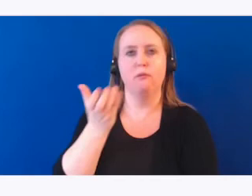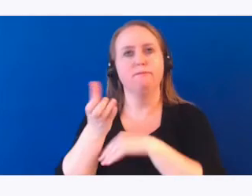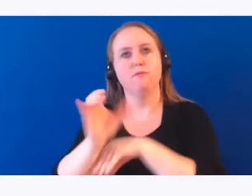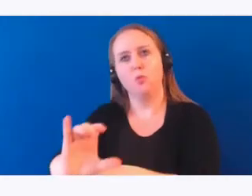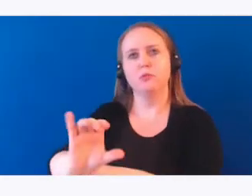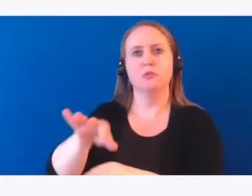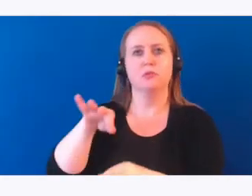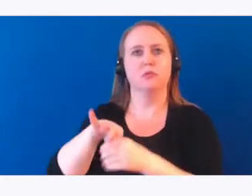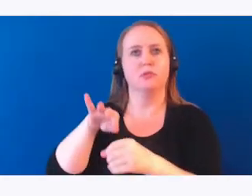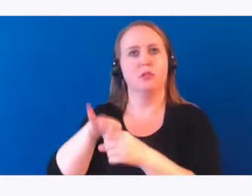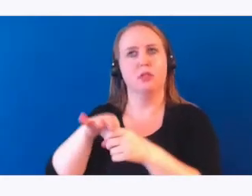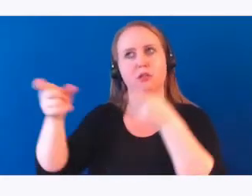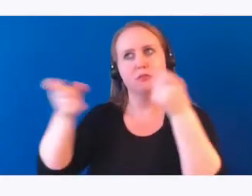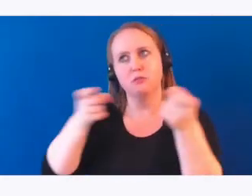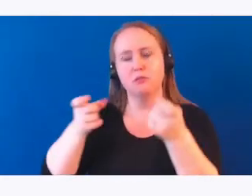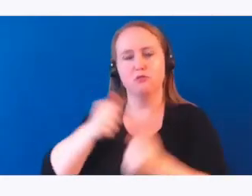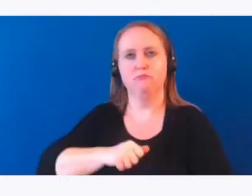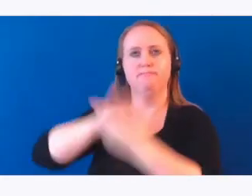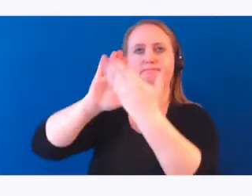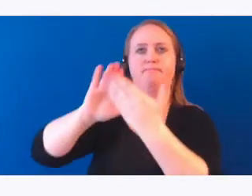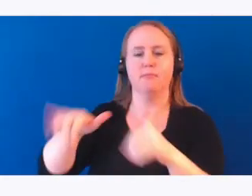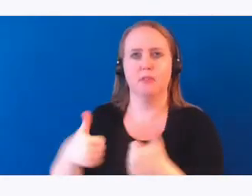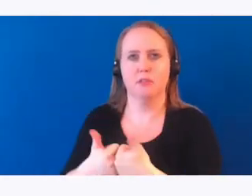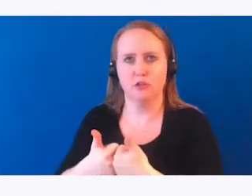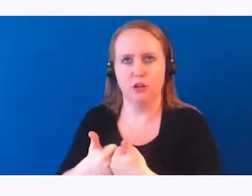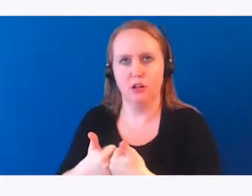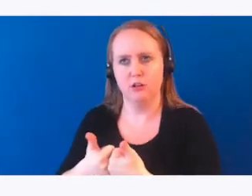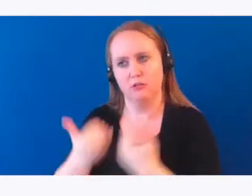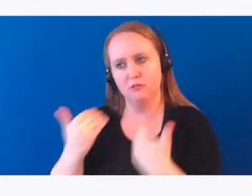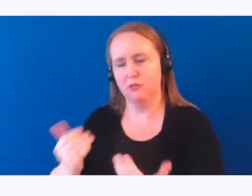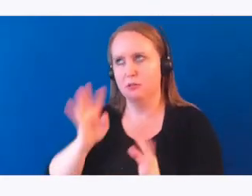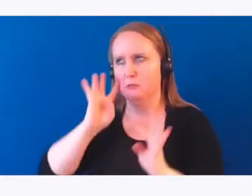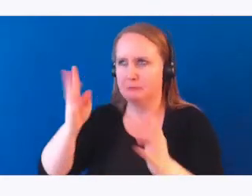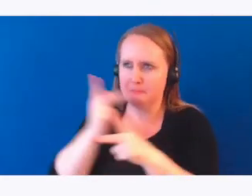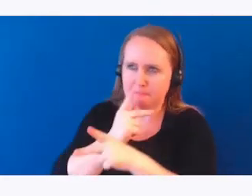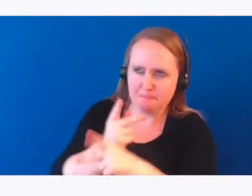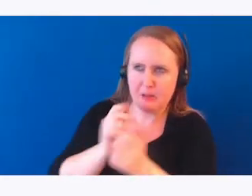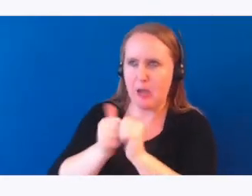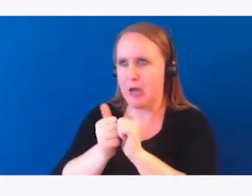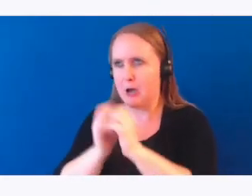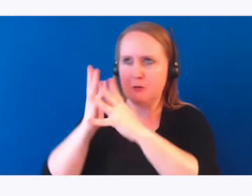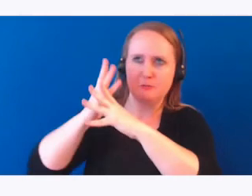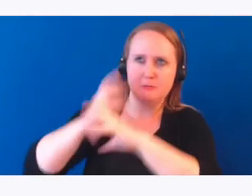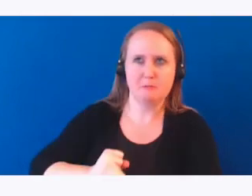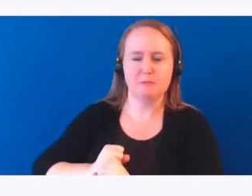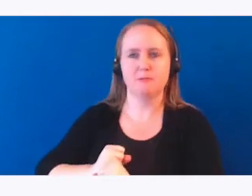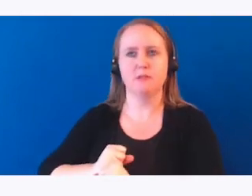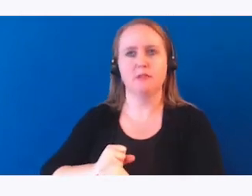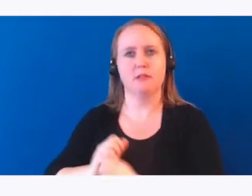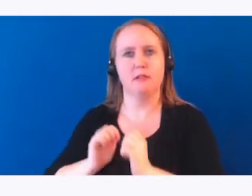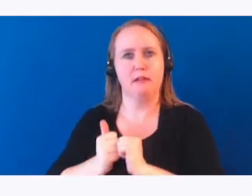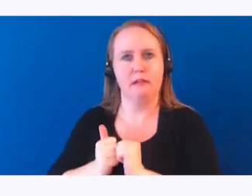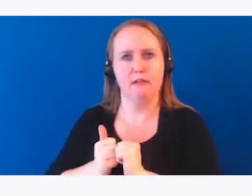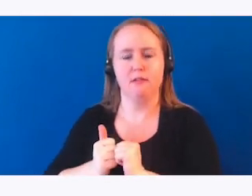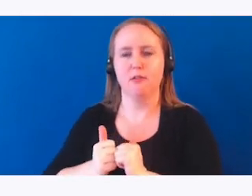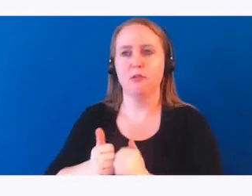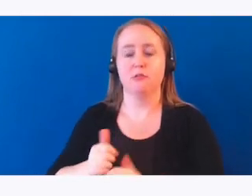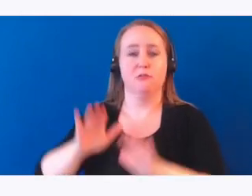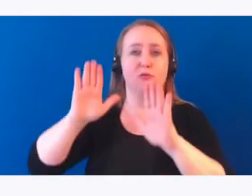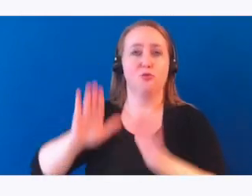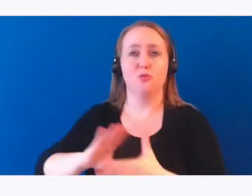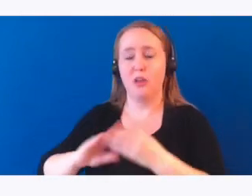to be confronted with those challenges and come up with those ways to overcome it. And I think the great story is that